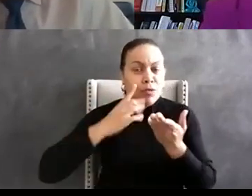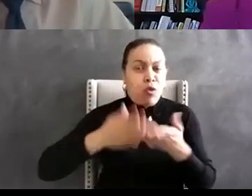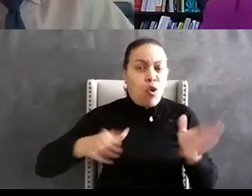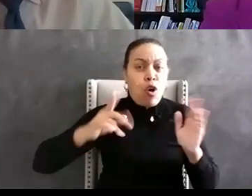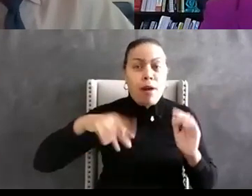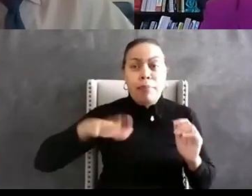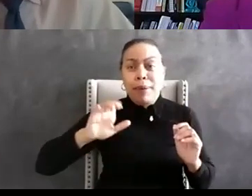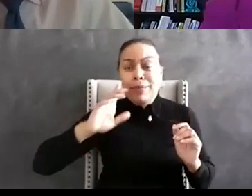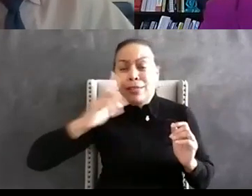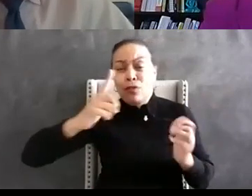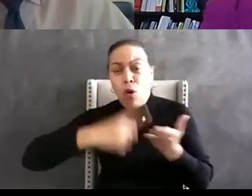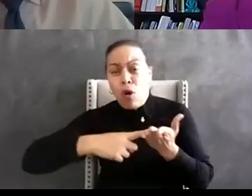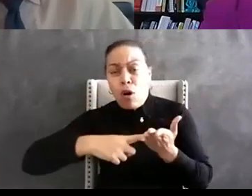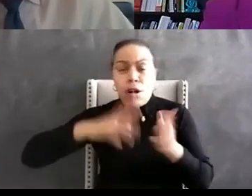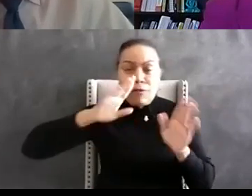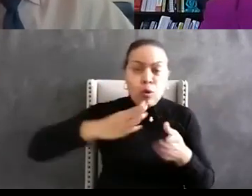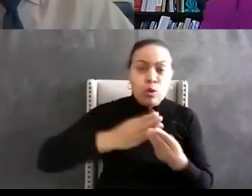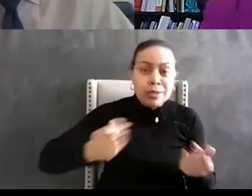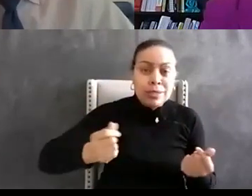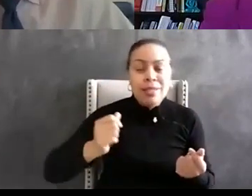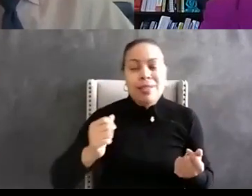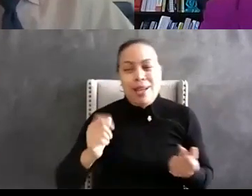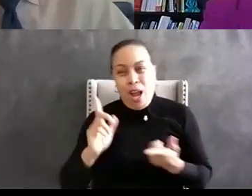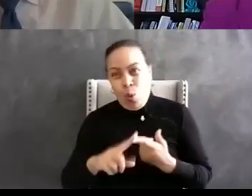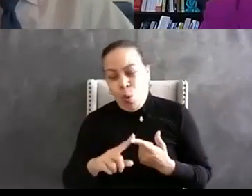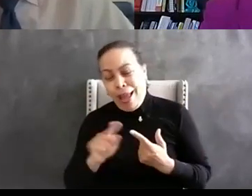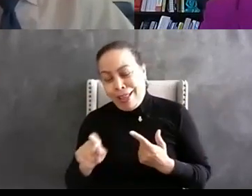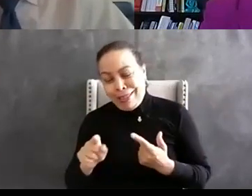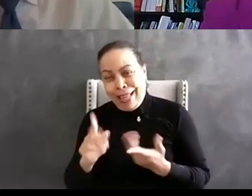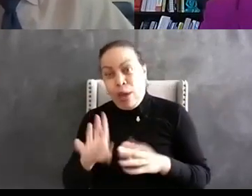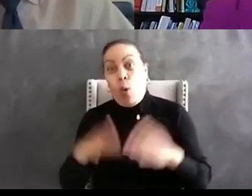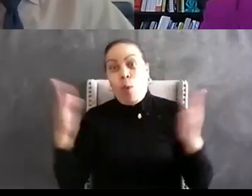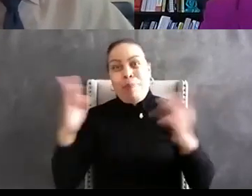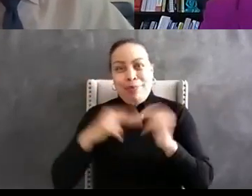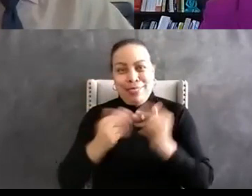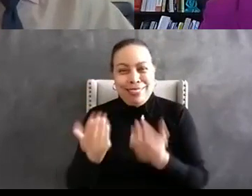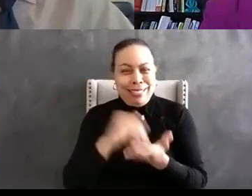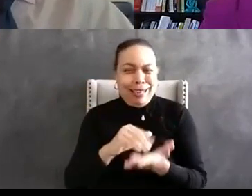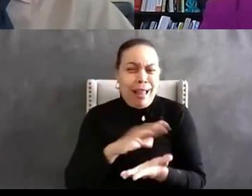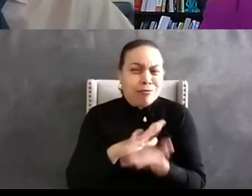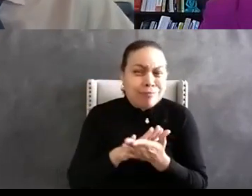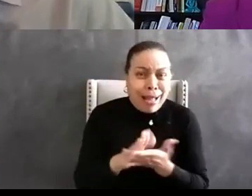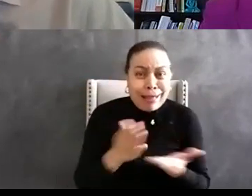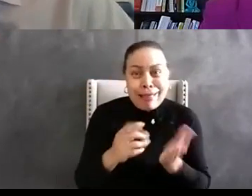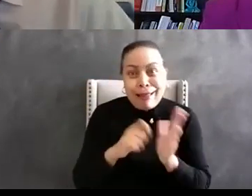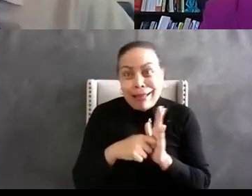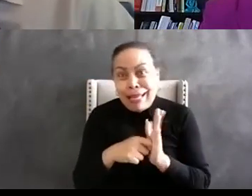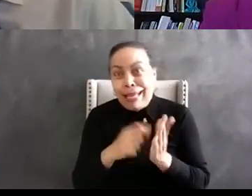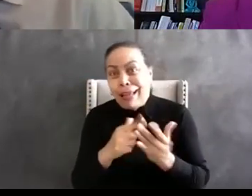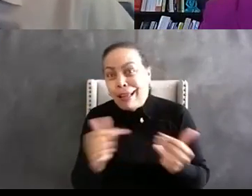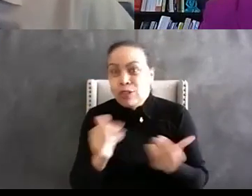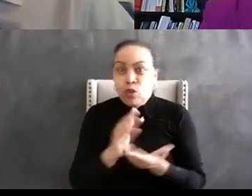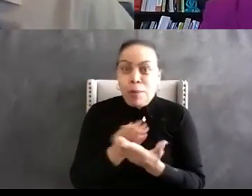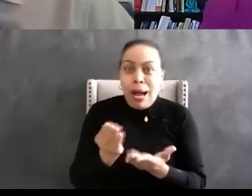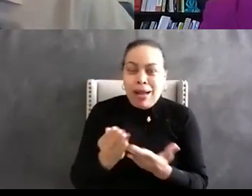they open their doors up they got very nice key chains uh last time I was in DC I bought some for my kid um I'm pretty sure that you know they had some